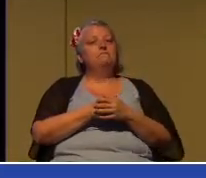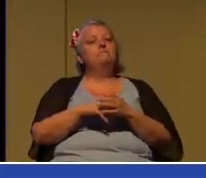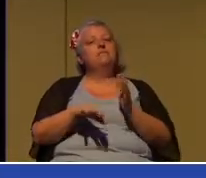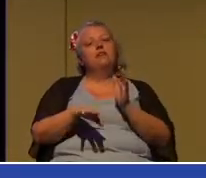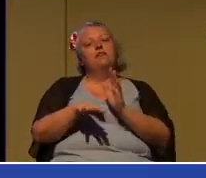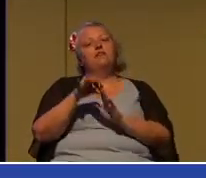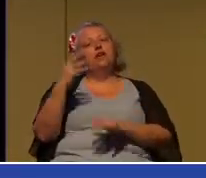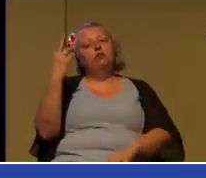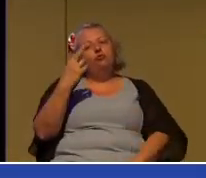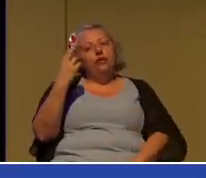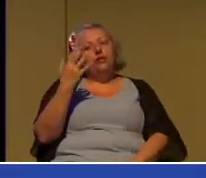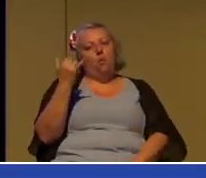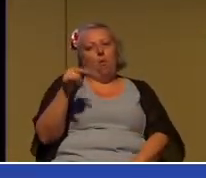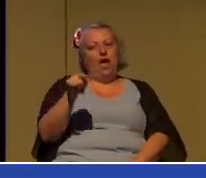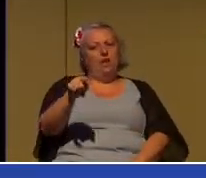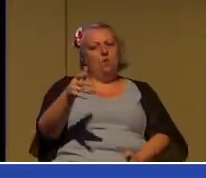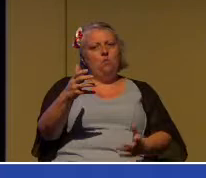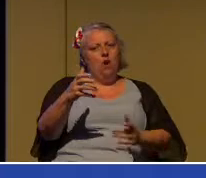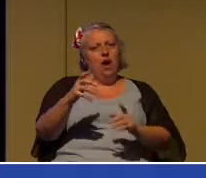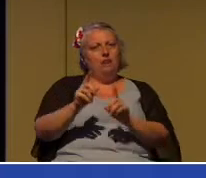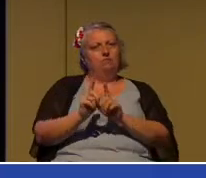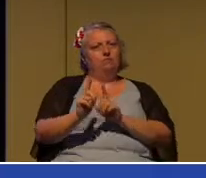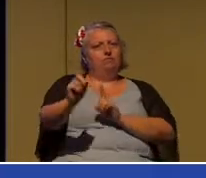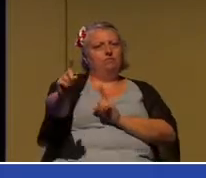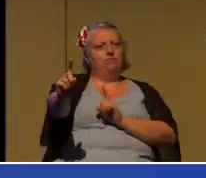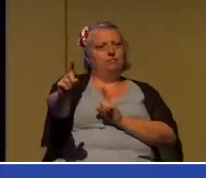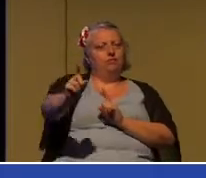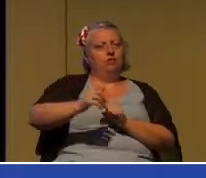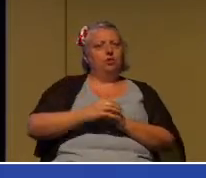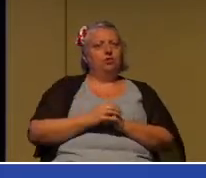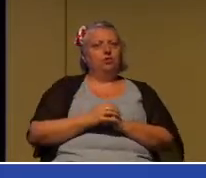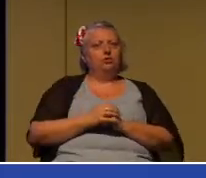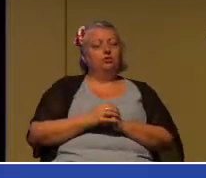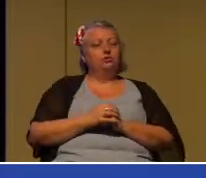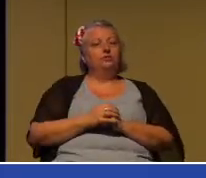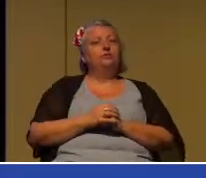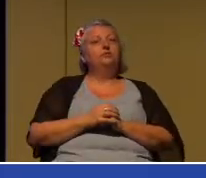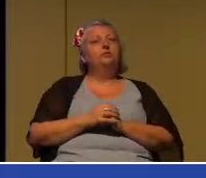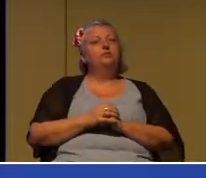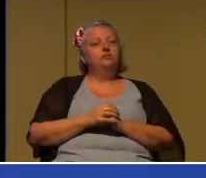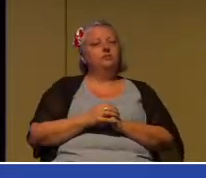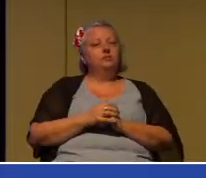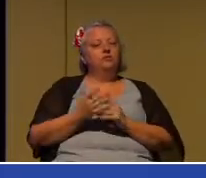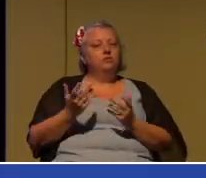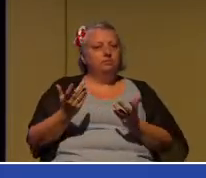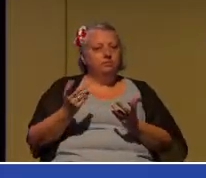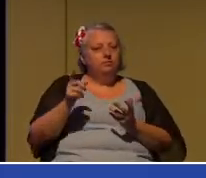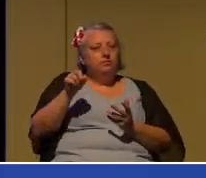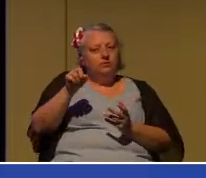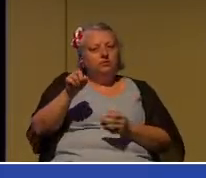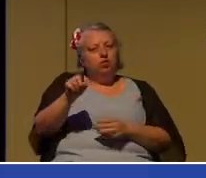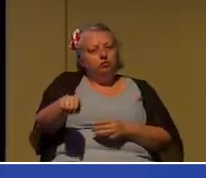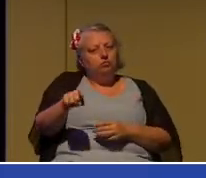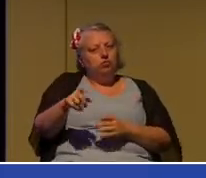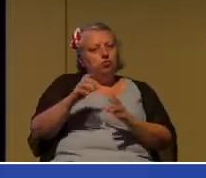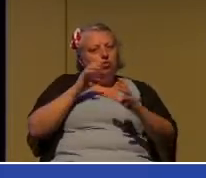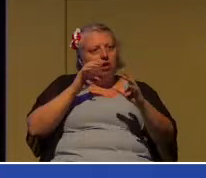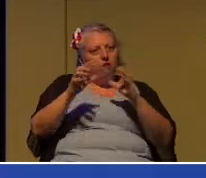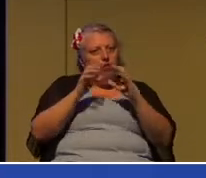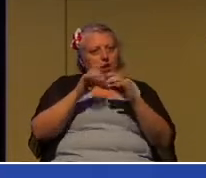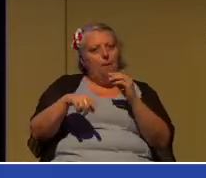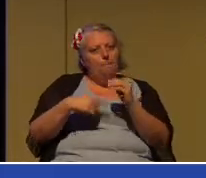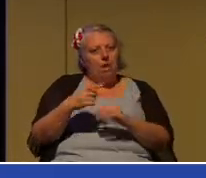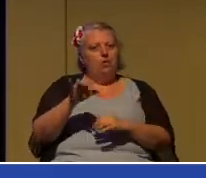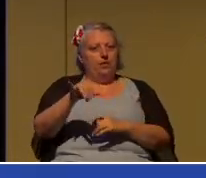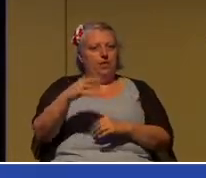wants to move on. Want to have an honest conversation about that reason. And